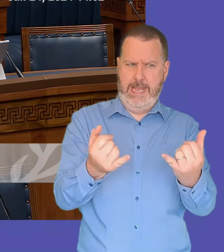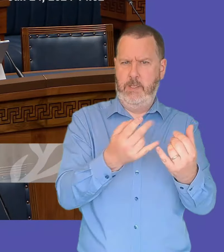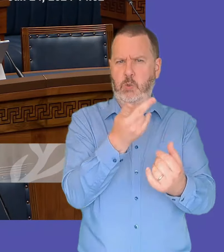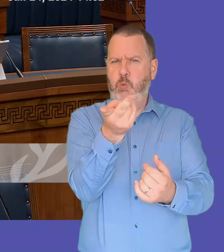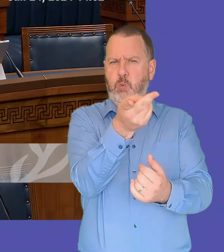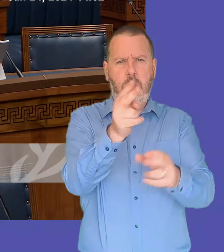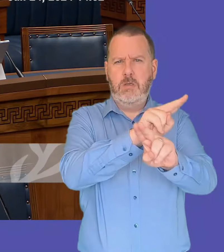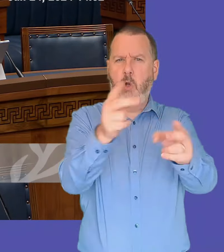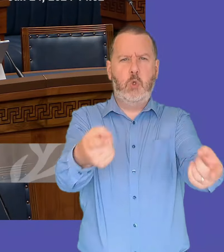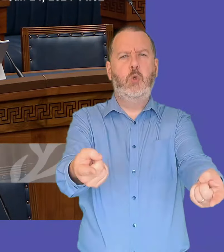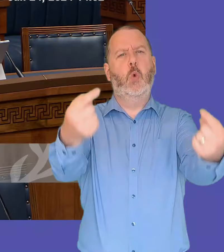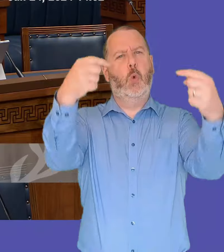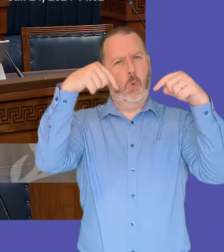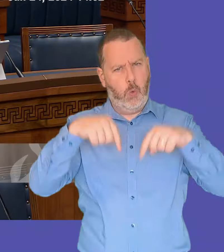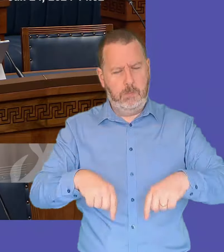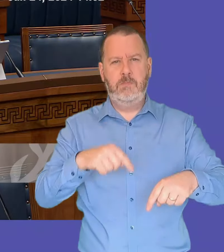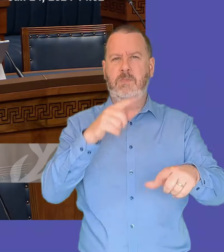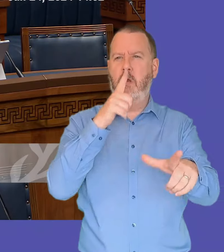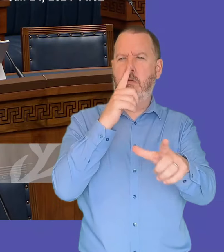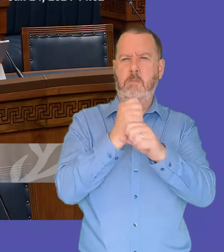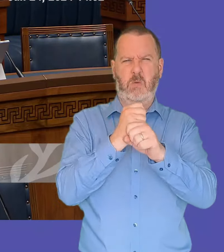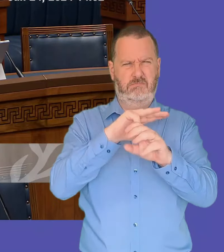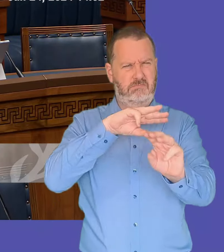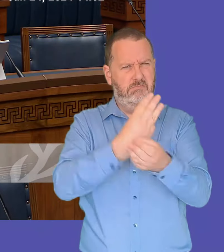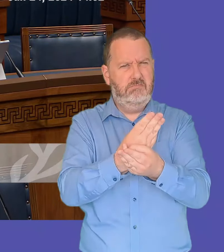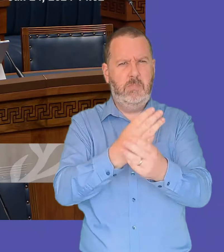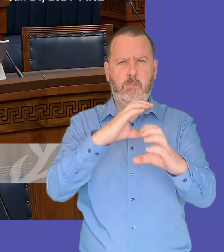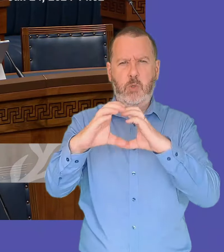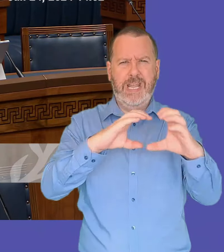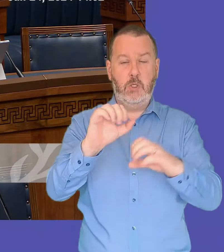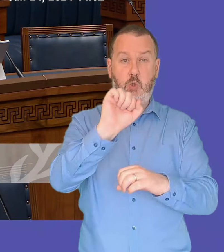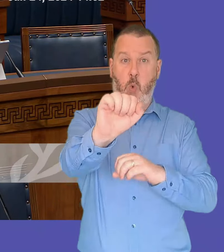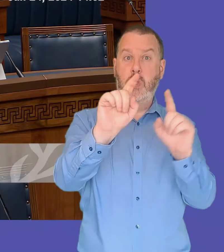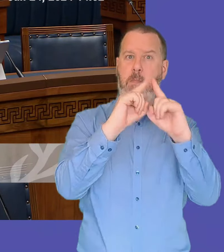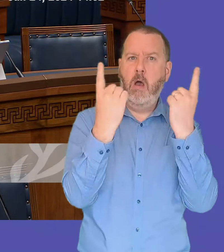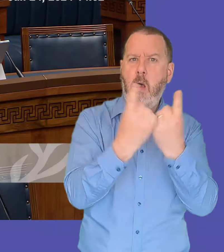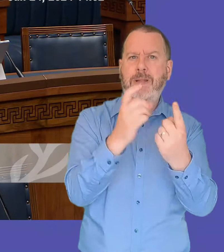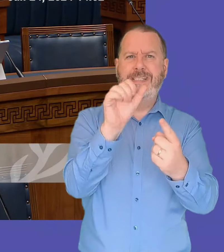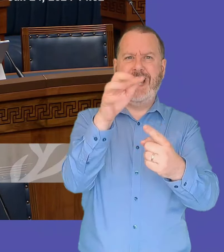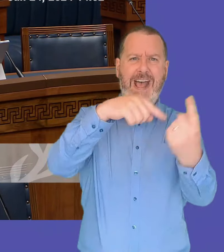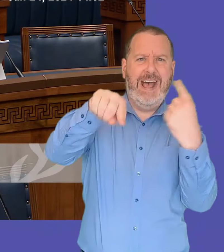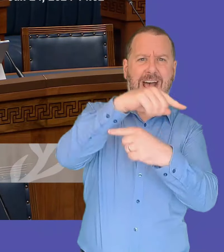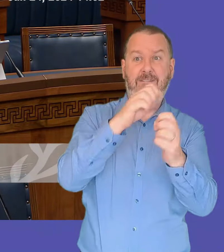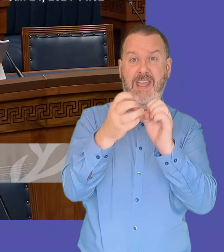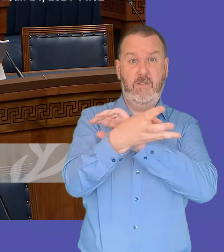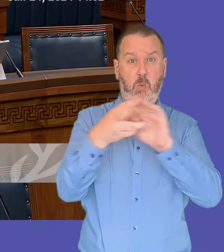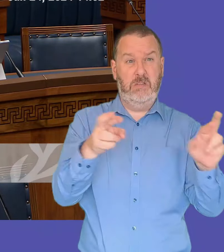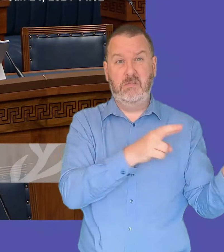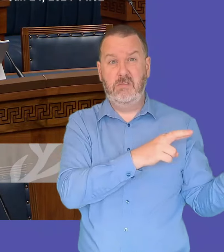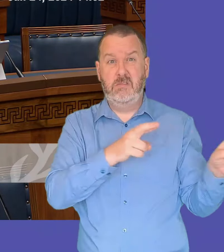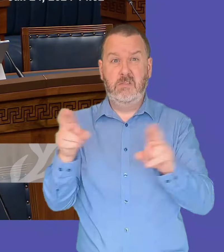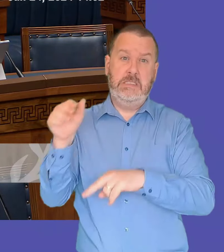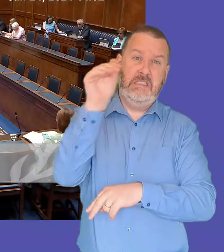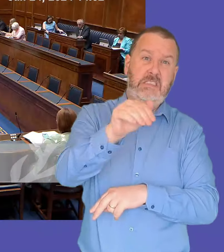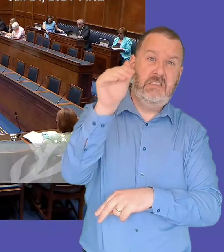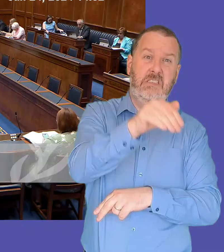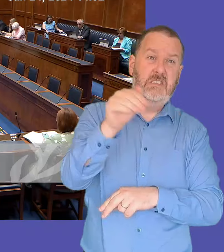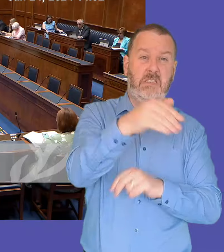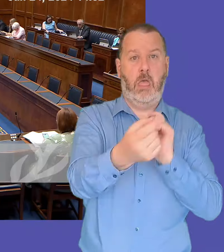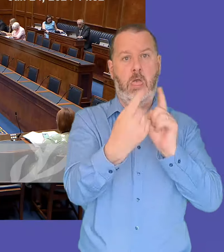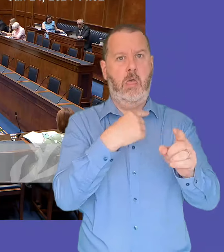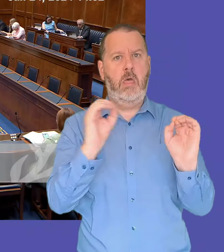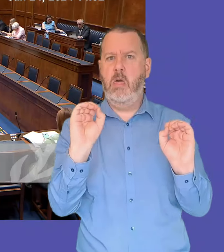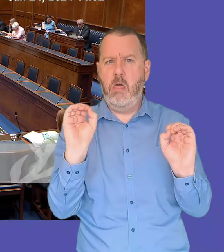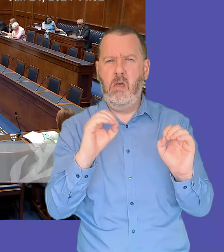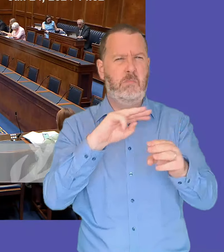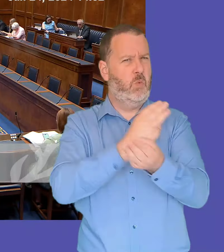account of the of the poor and late communication we've been getting from your departmental officials every week for our committee thank you first minister